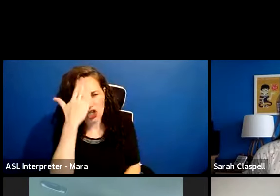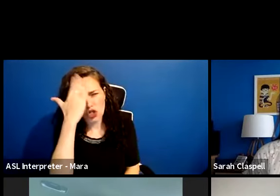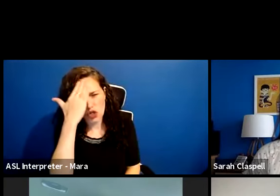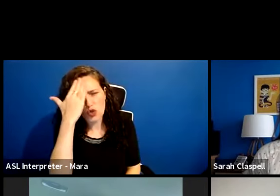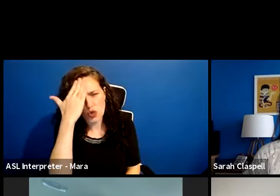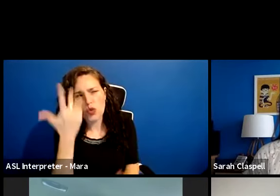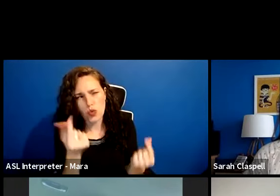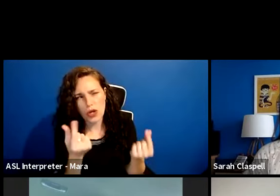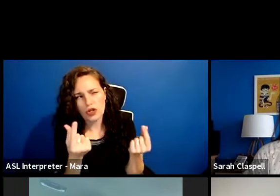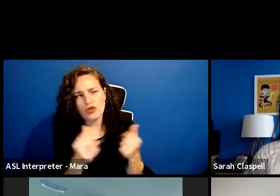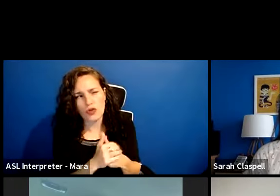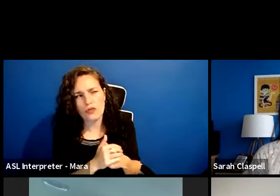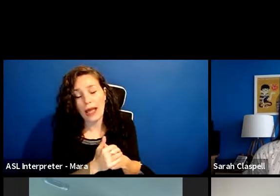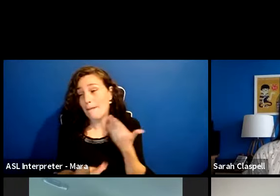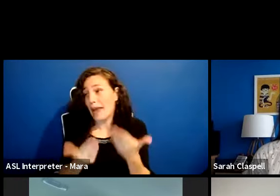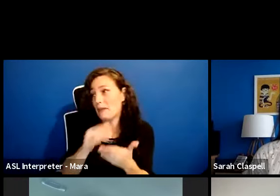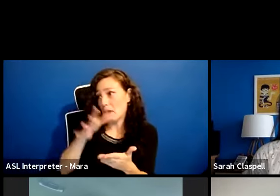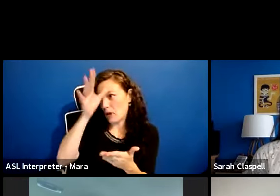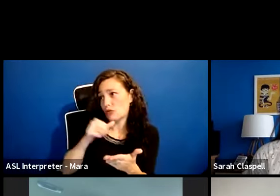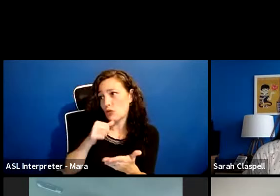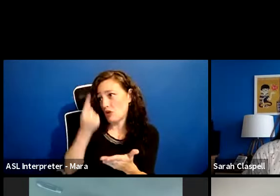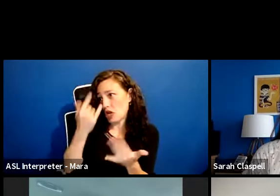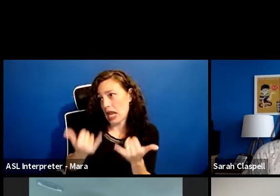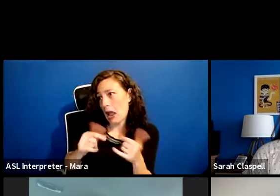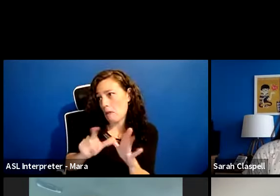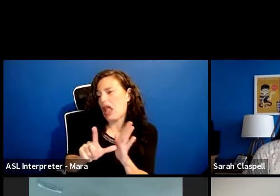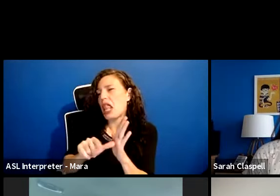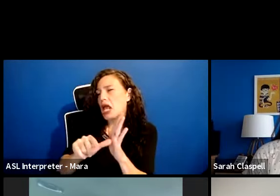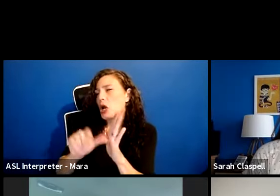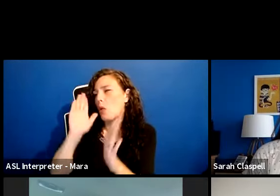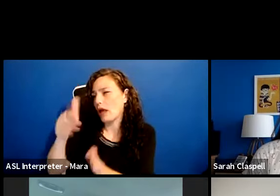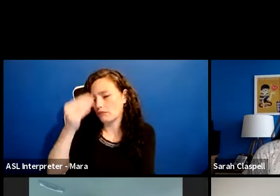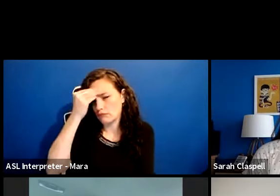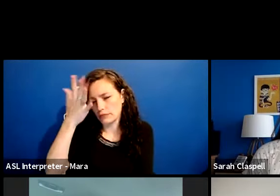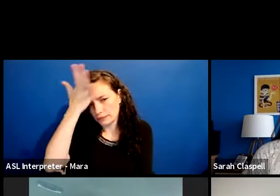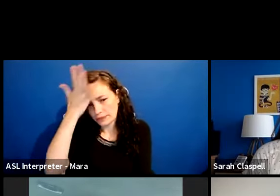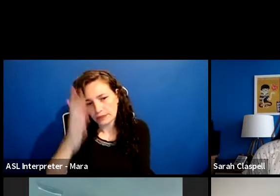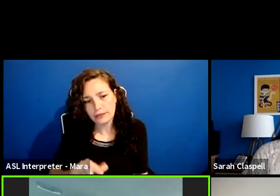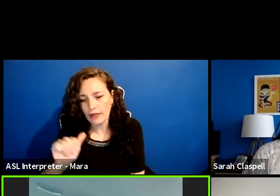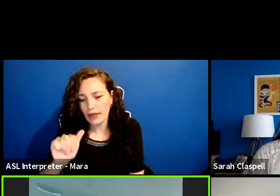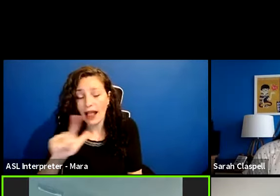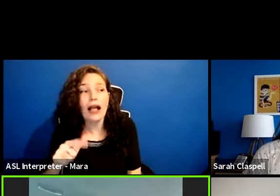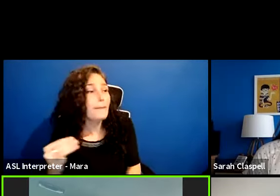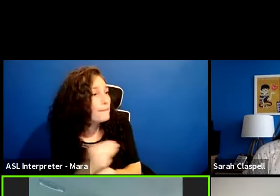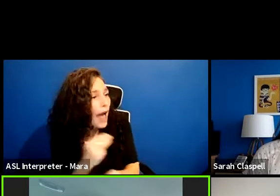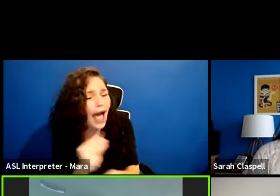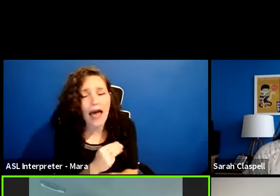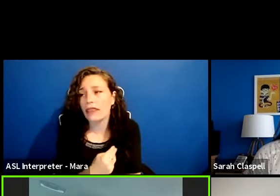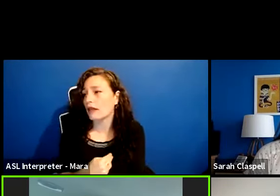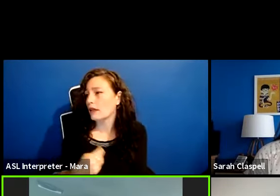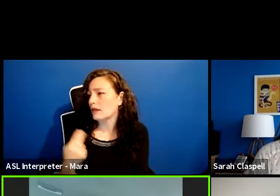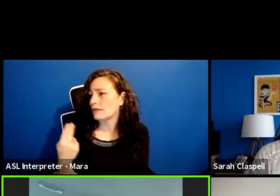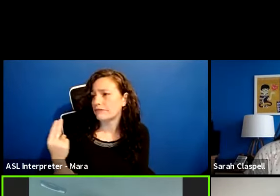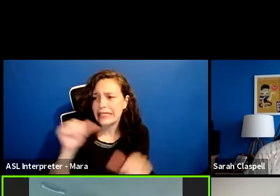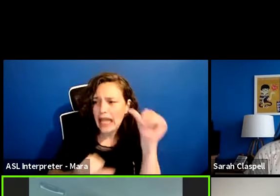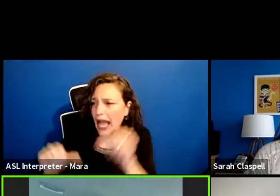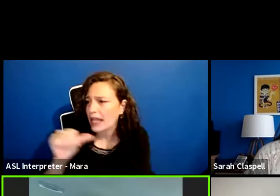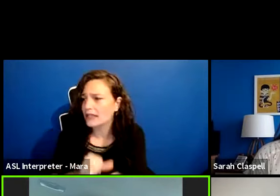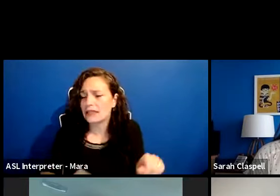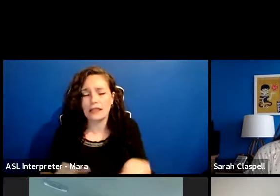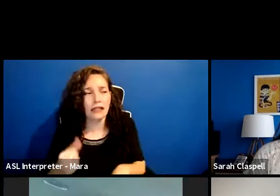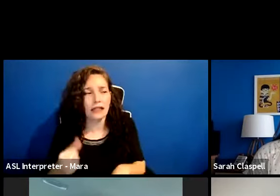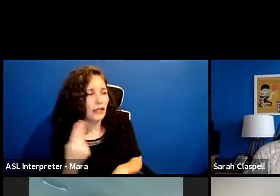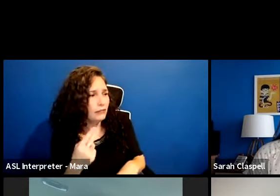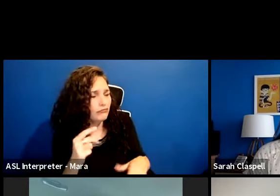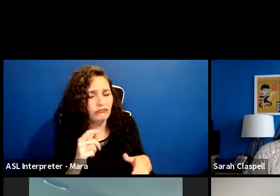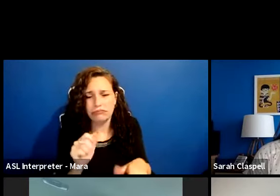don't worry. law, life, math, science, organizational skills. I mean, I